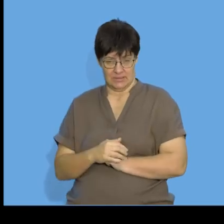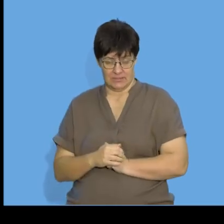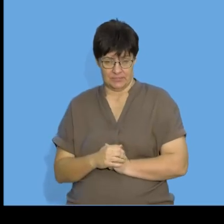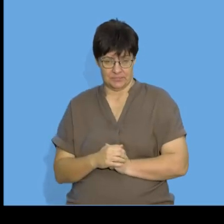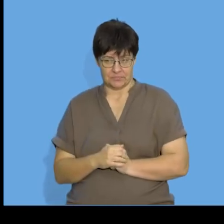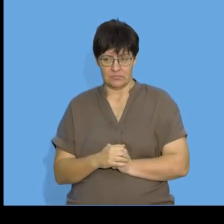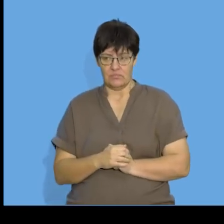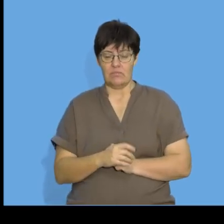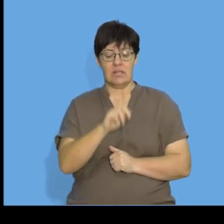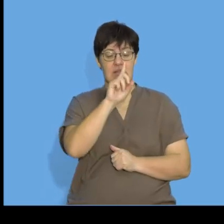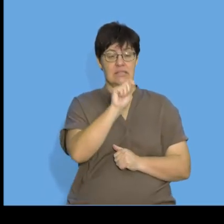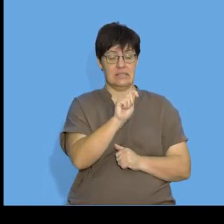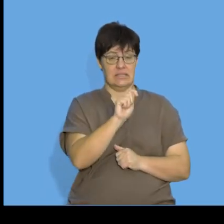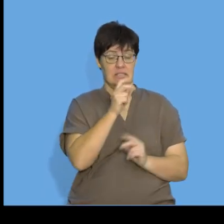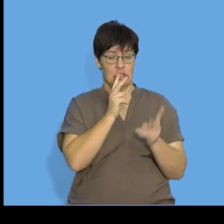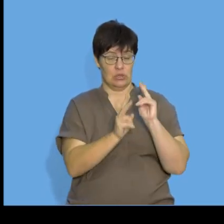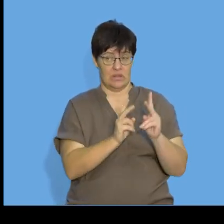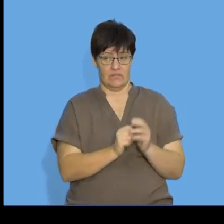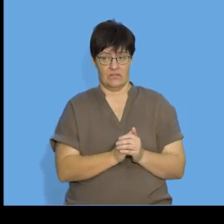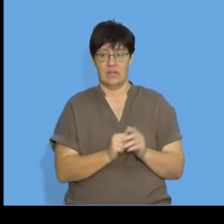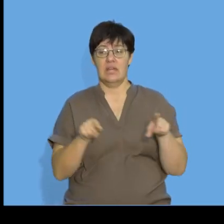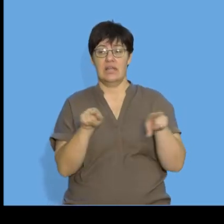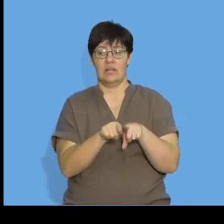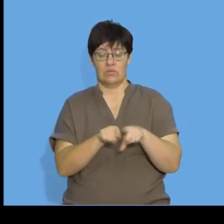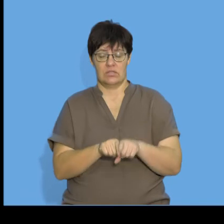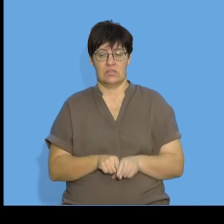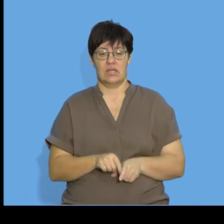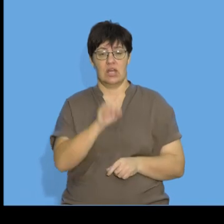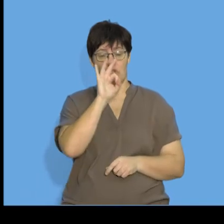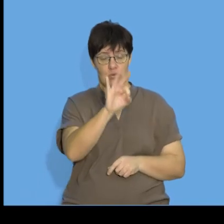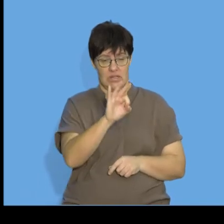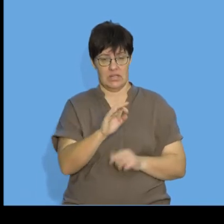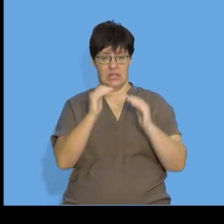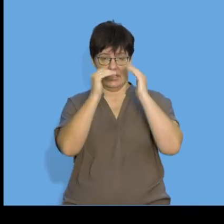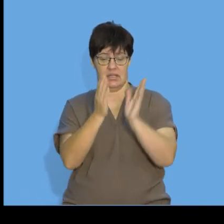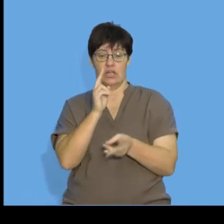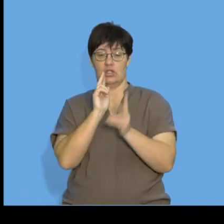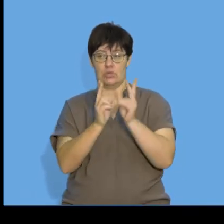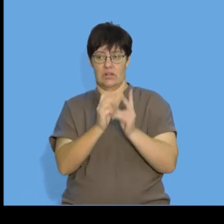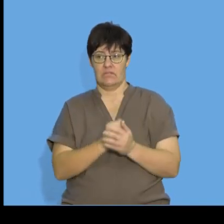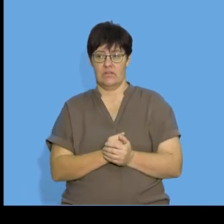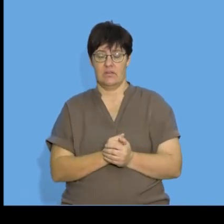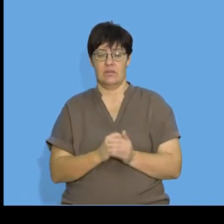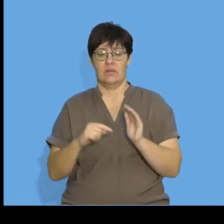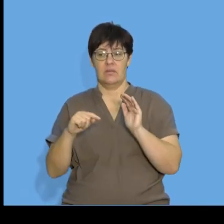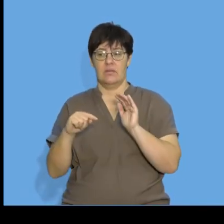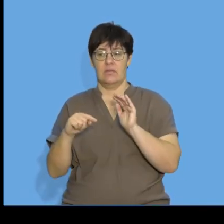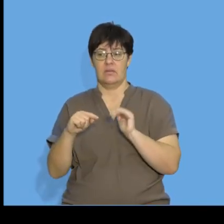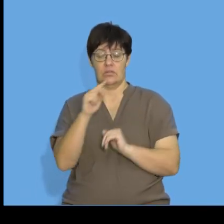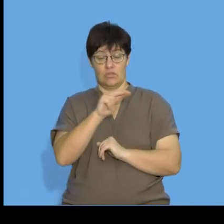so t 12 will be equal to 3 times 12